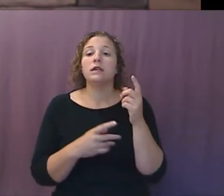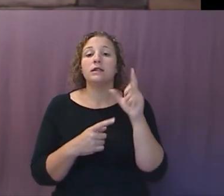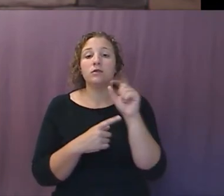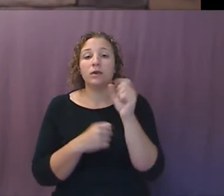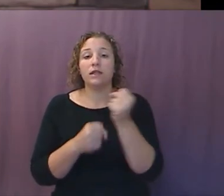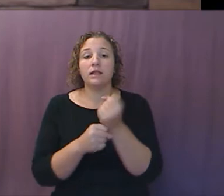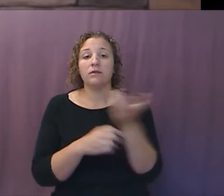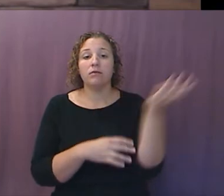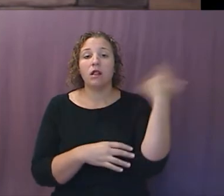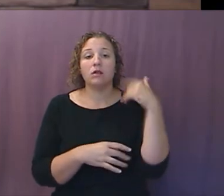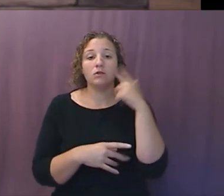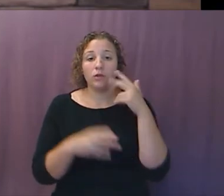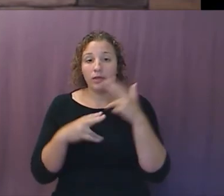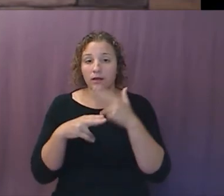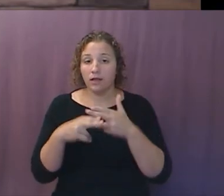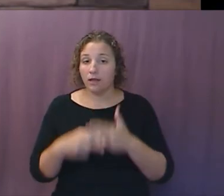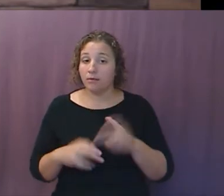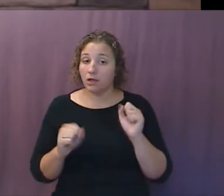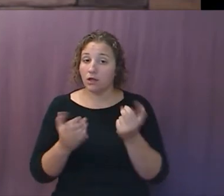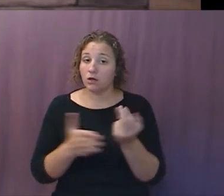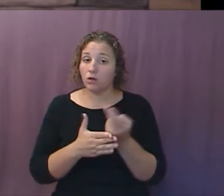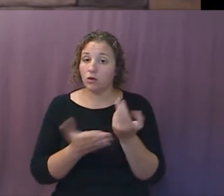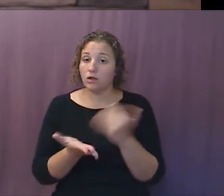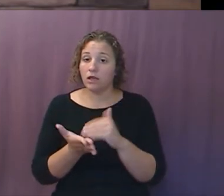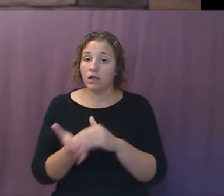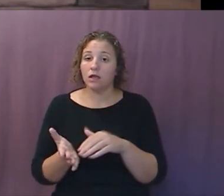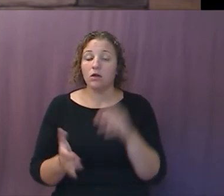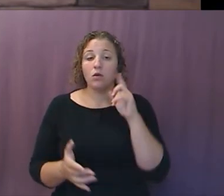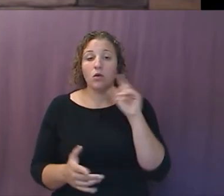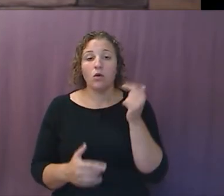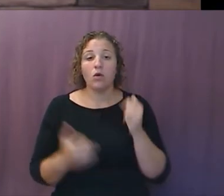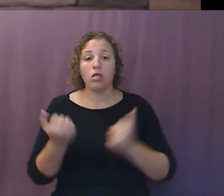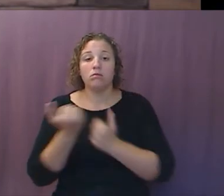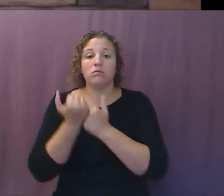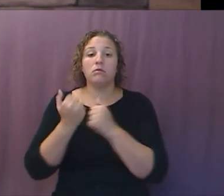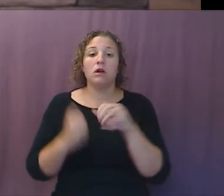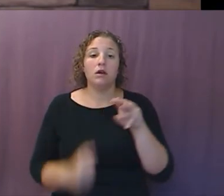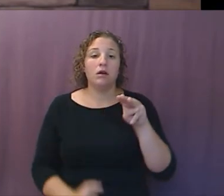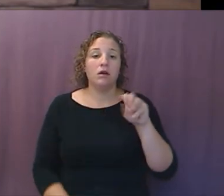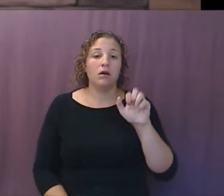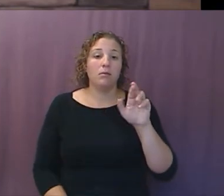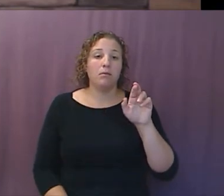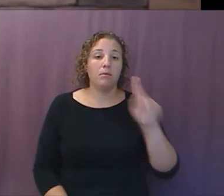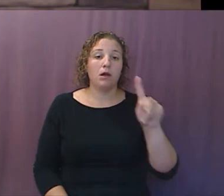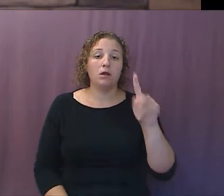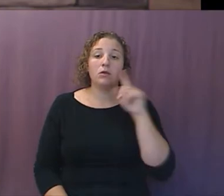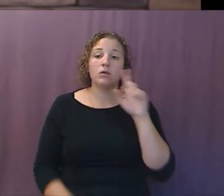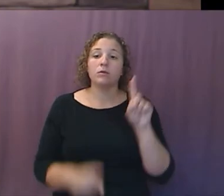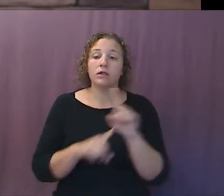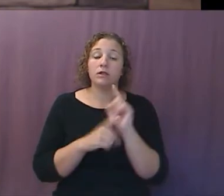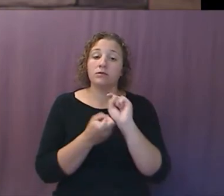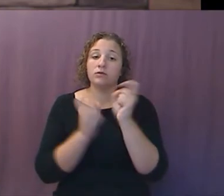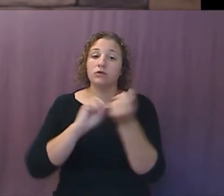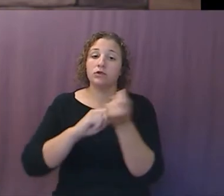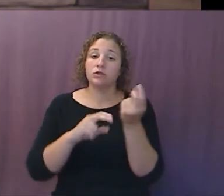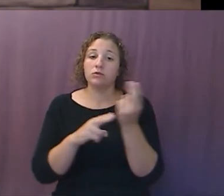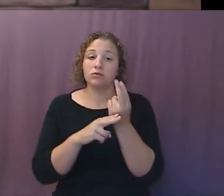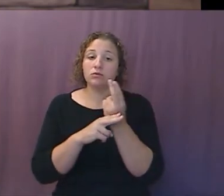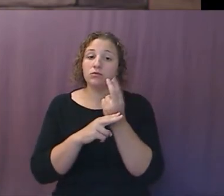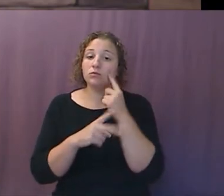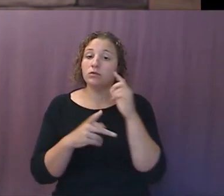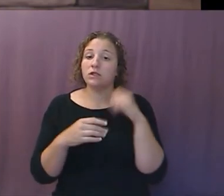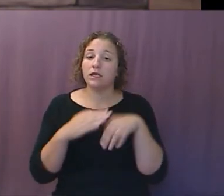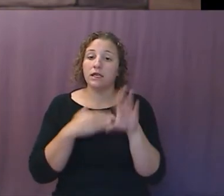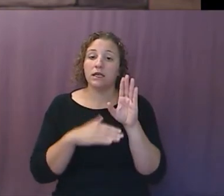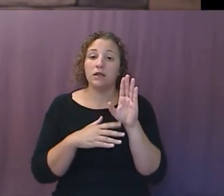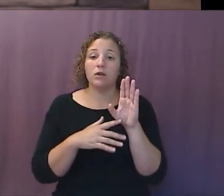the name is up for grabs. A gold-backed mark would be a transformative move in the history of money. It would blow Bitcoin